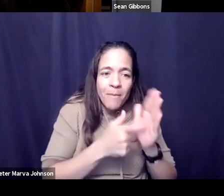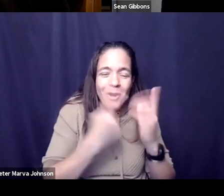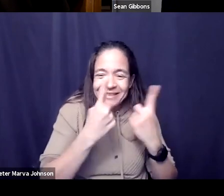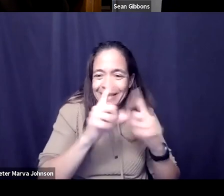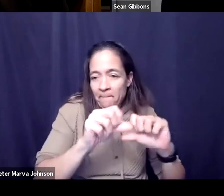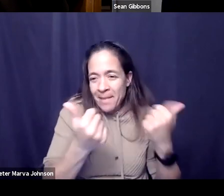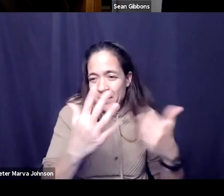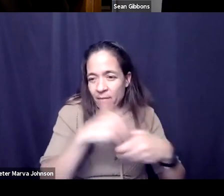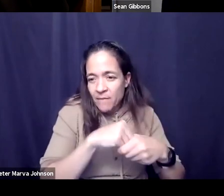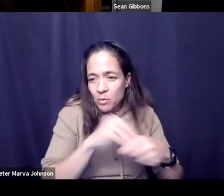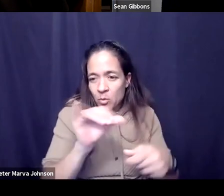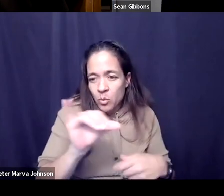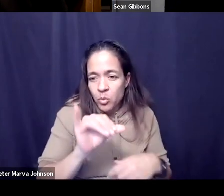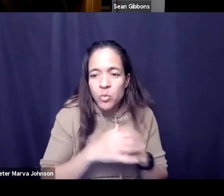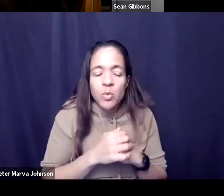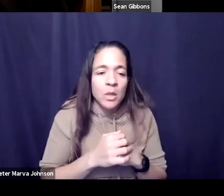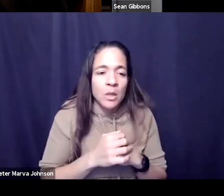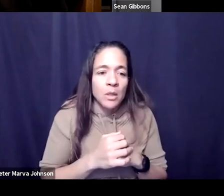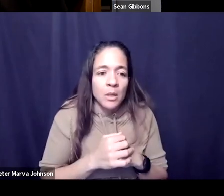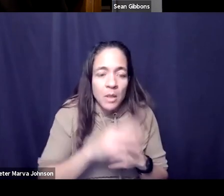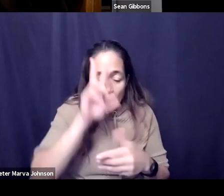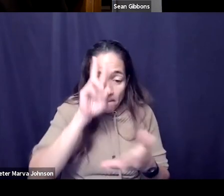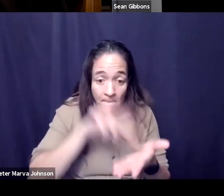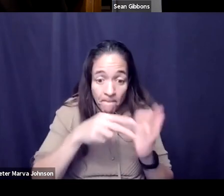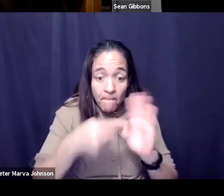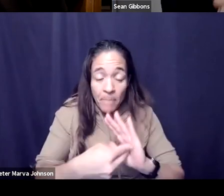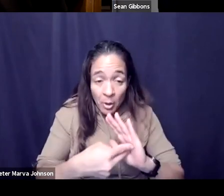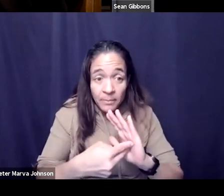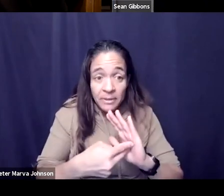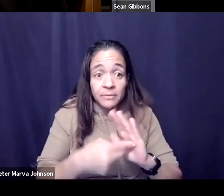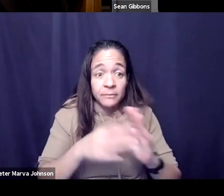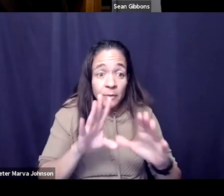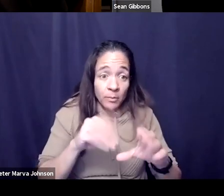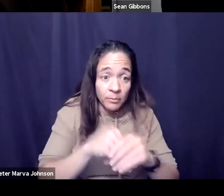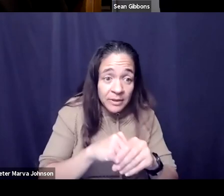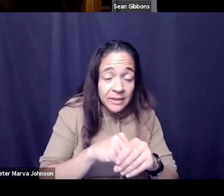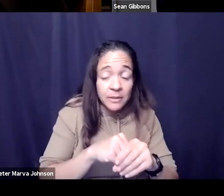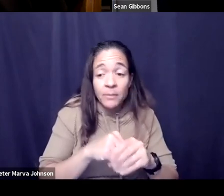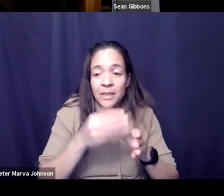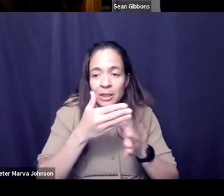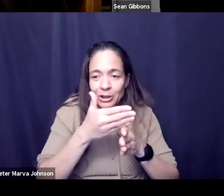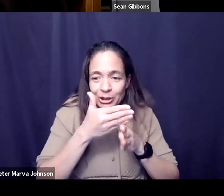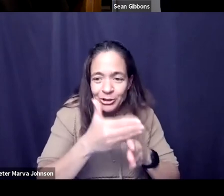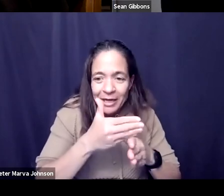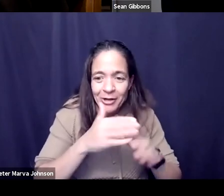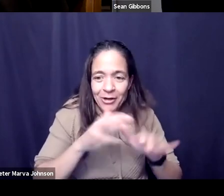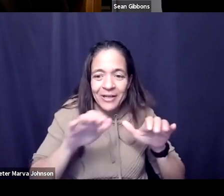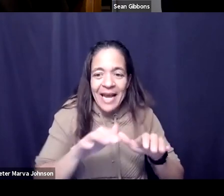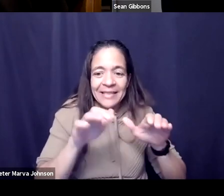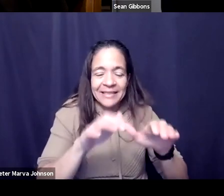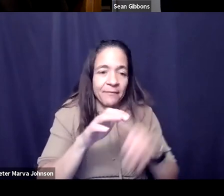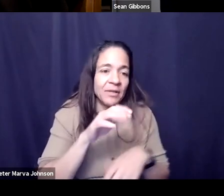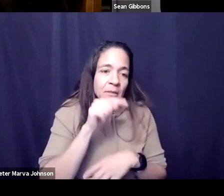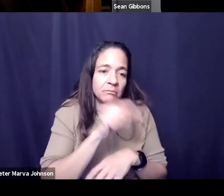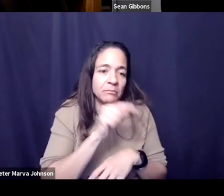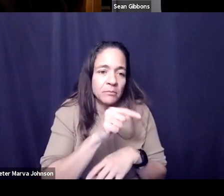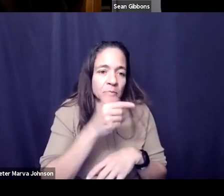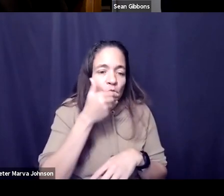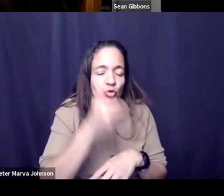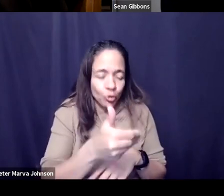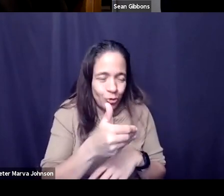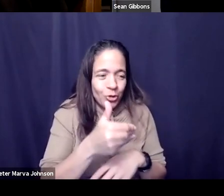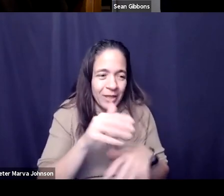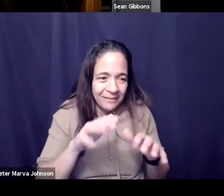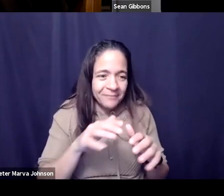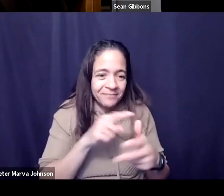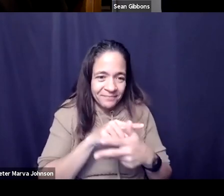which is a purposeful participatory and repeatable shared activity that's what makes a good shared activity those are three